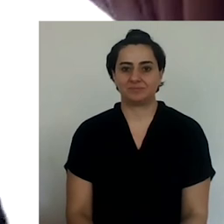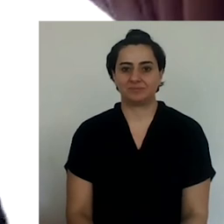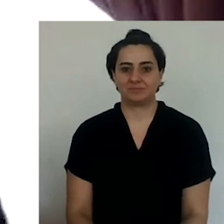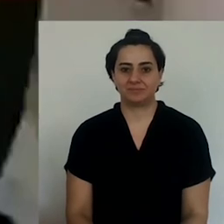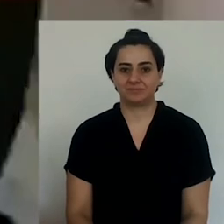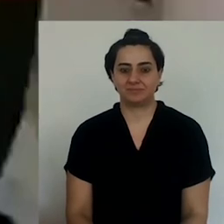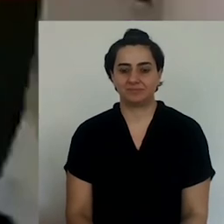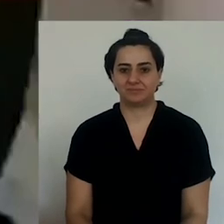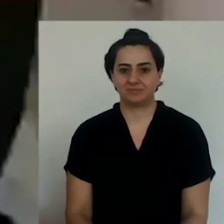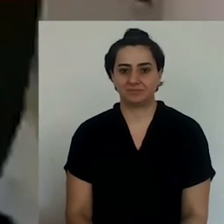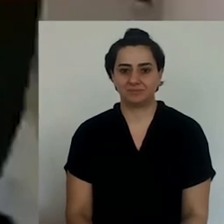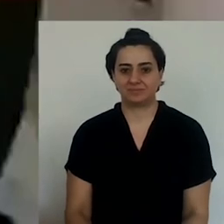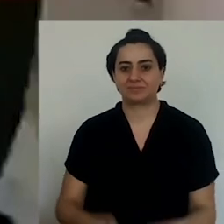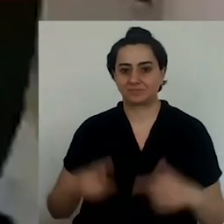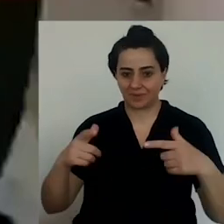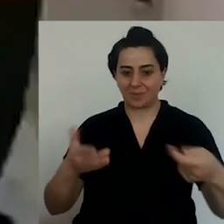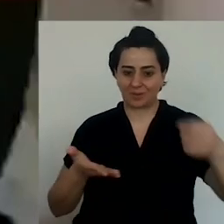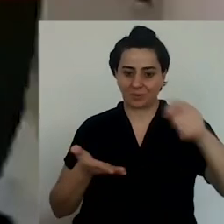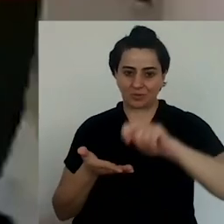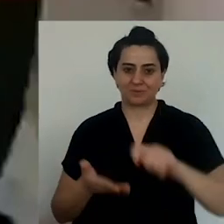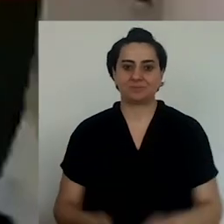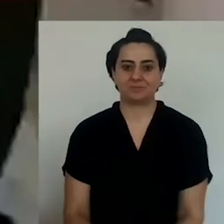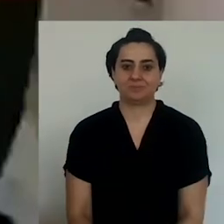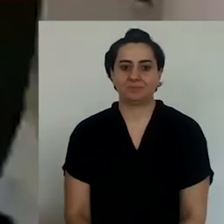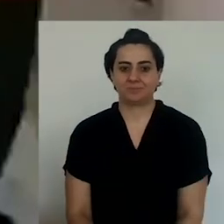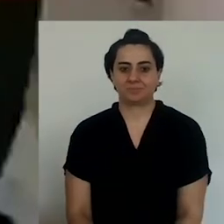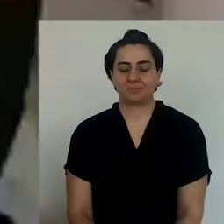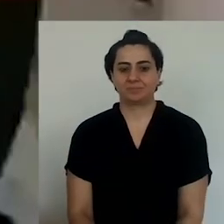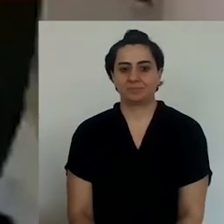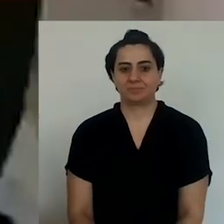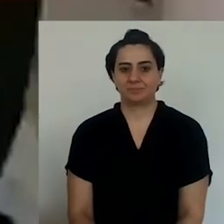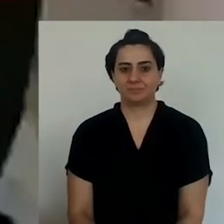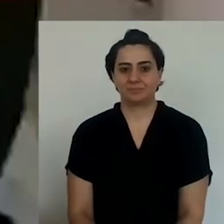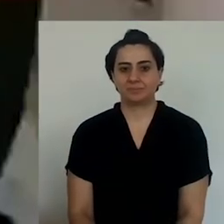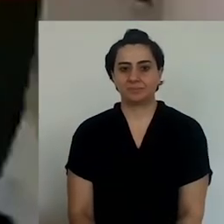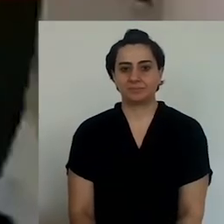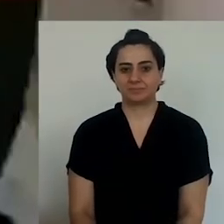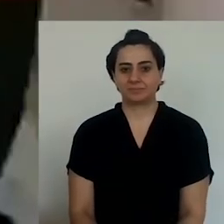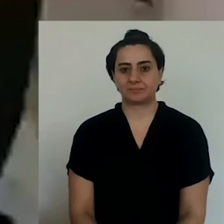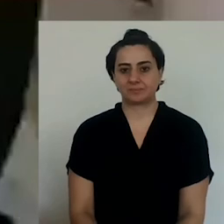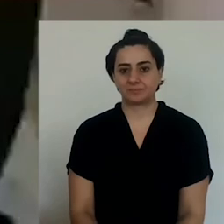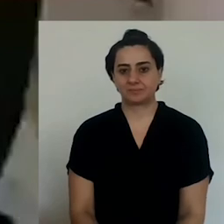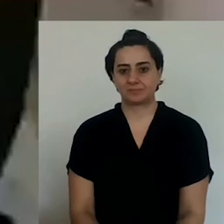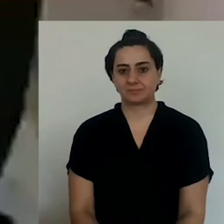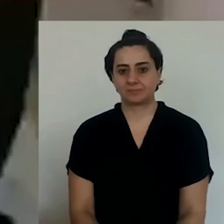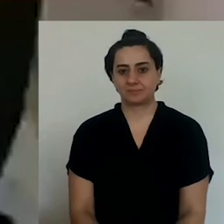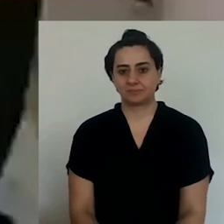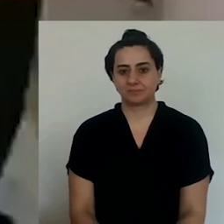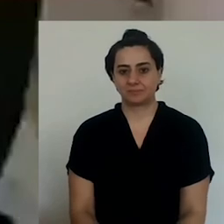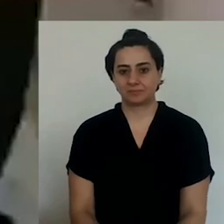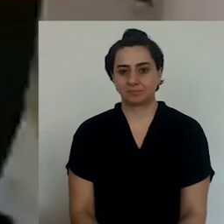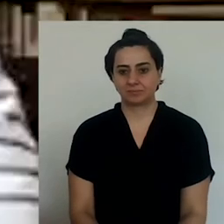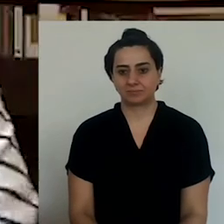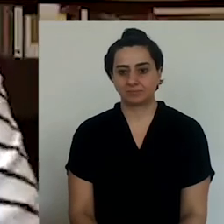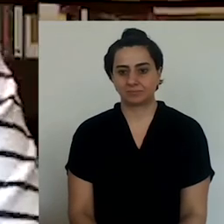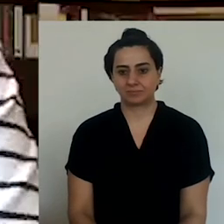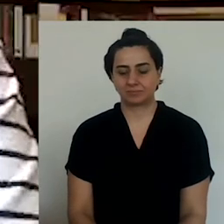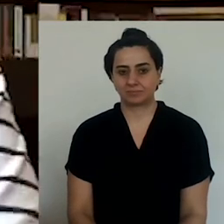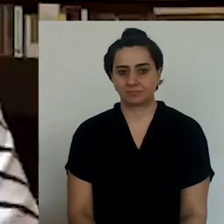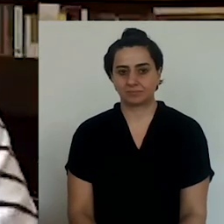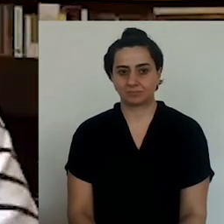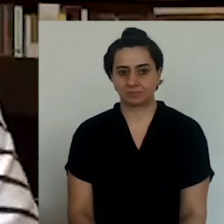tray itself directly. We have five or six minutes left. Okay, then I'm going to put it in on a plate too.